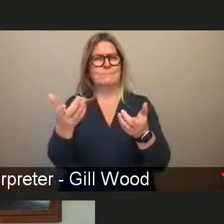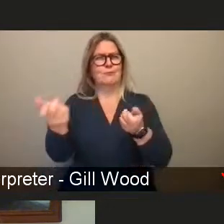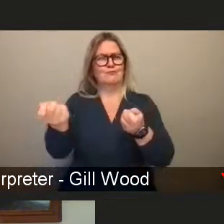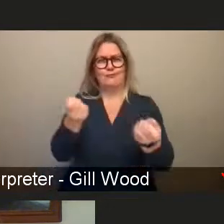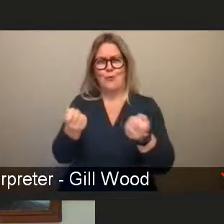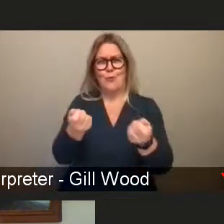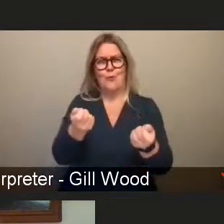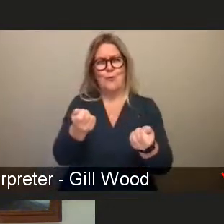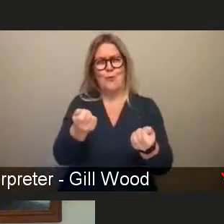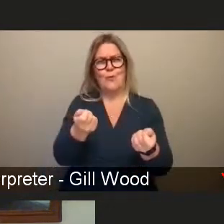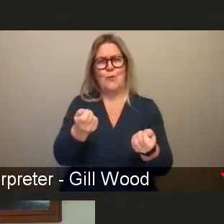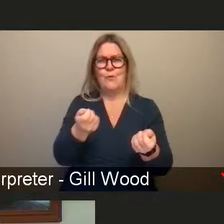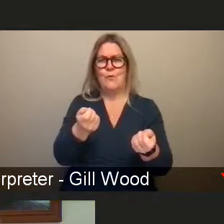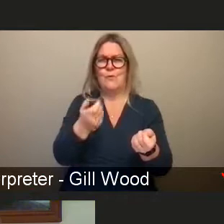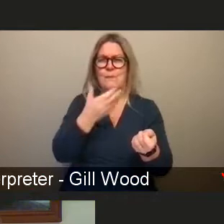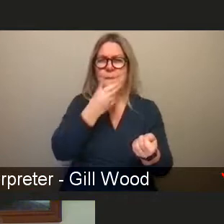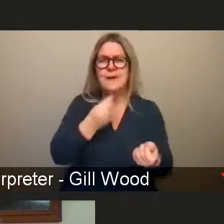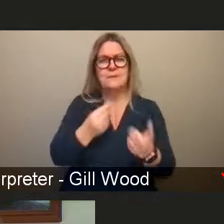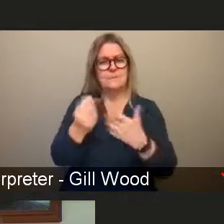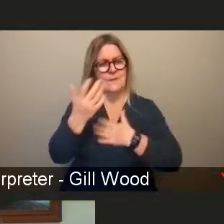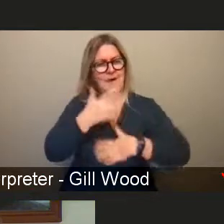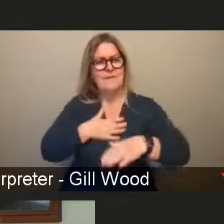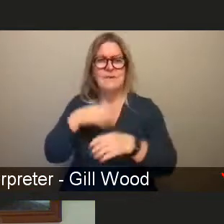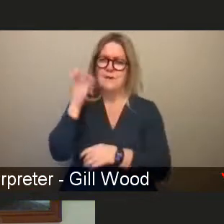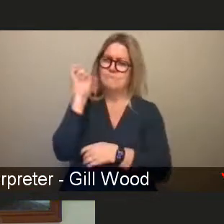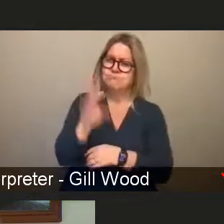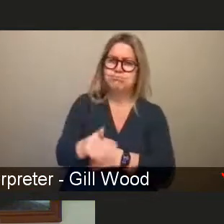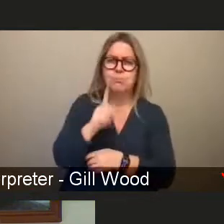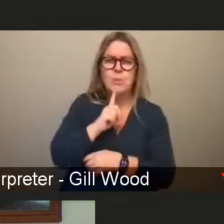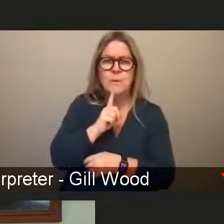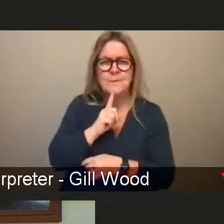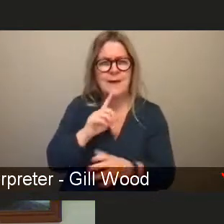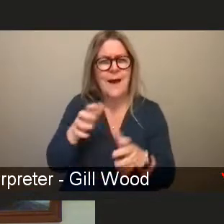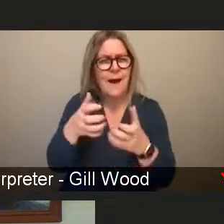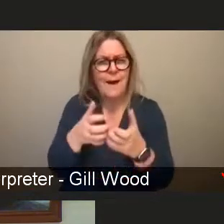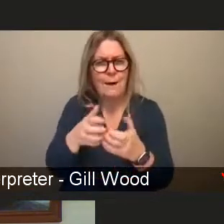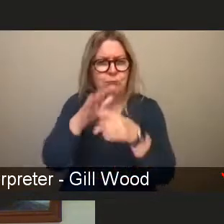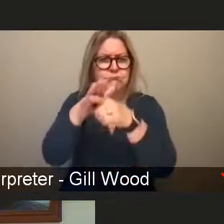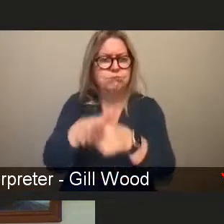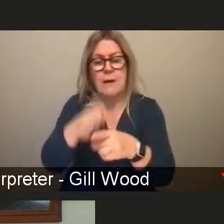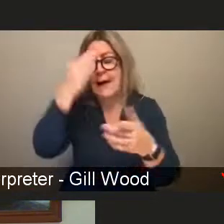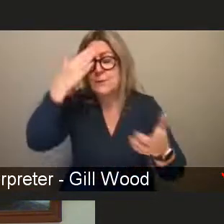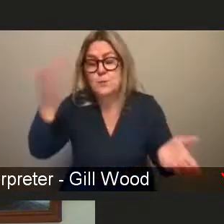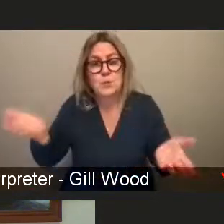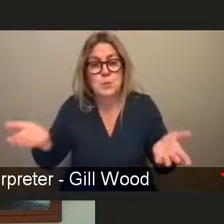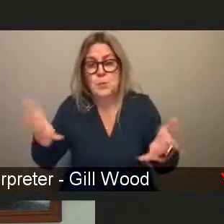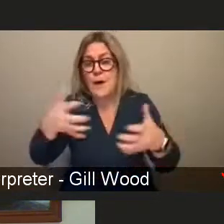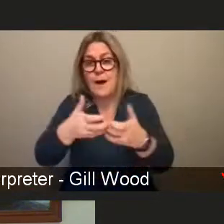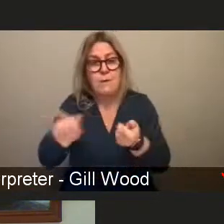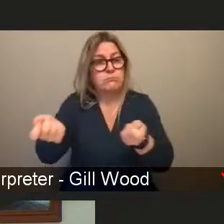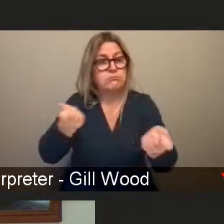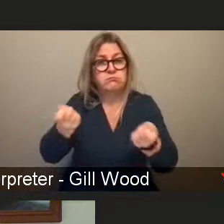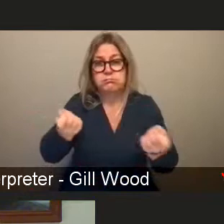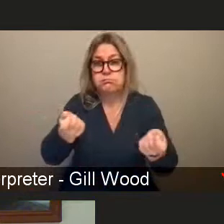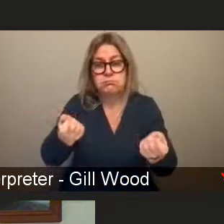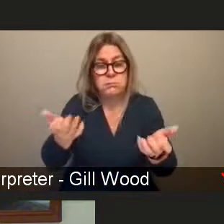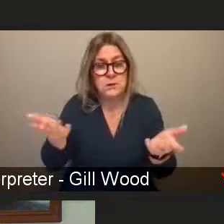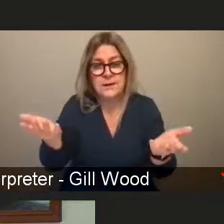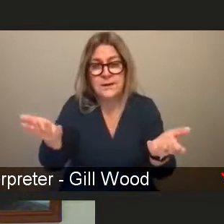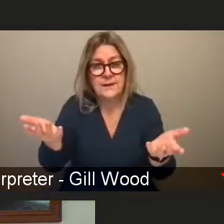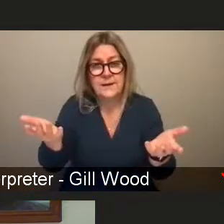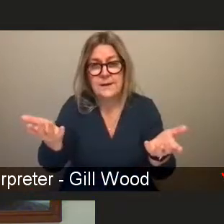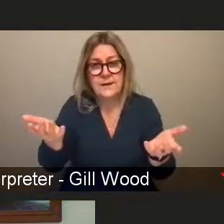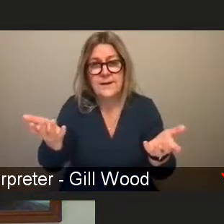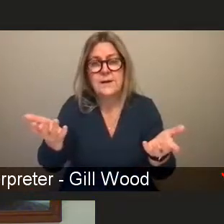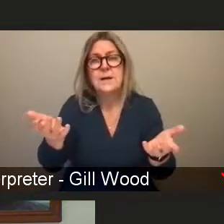the usual folks who would oppose it in in scottish society um uh to come to come on board